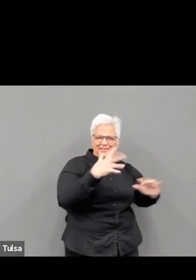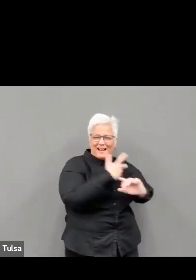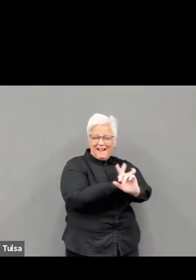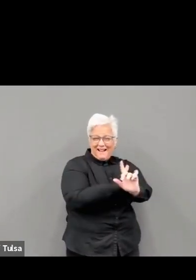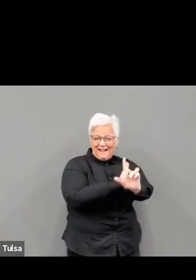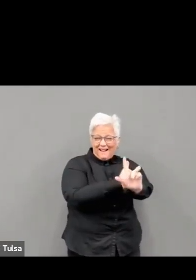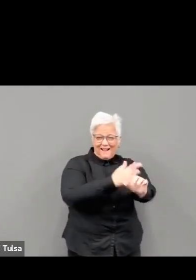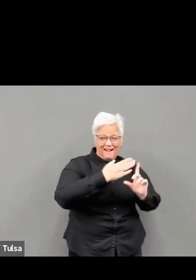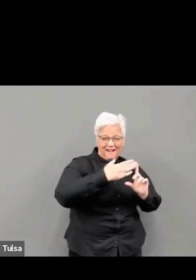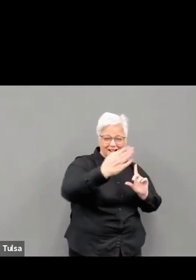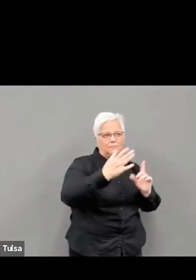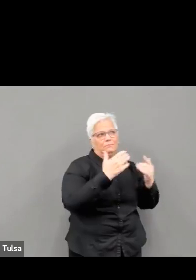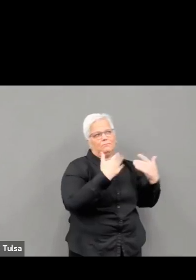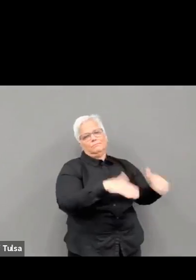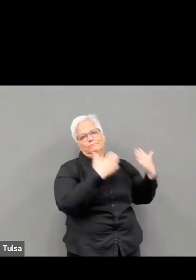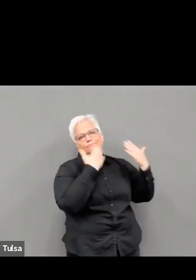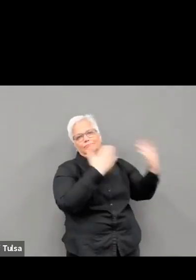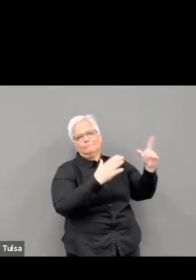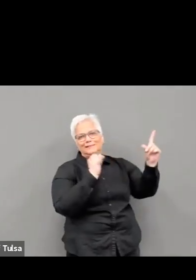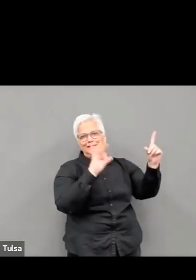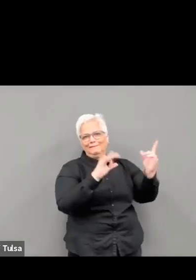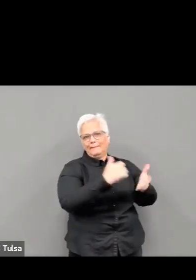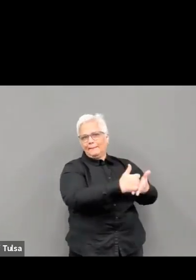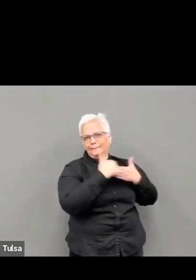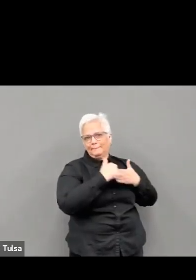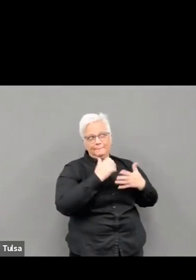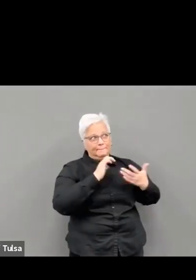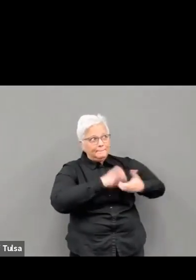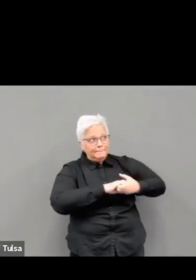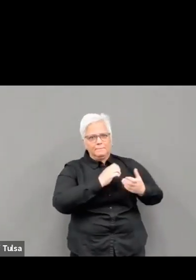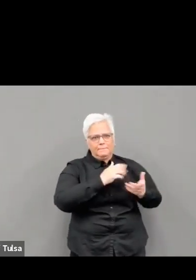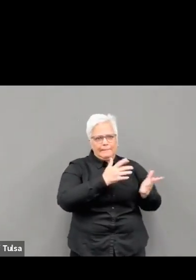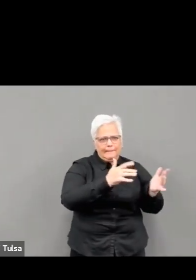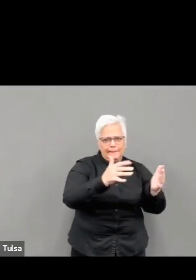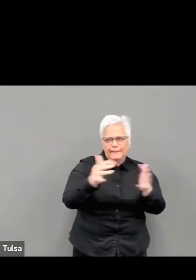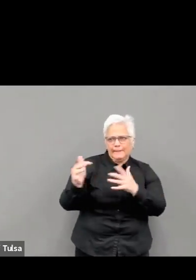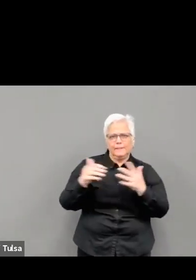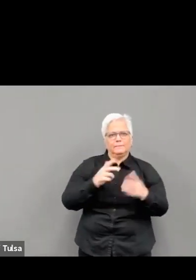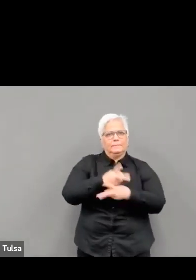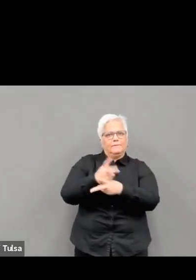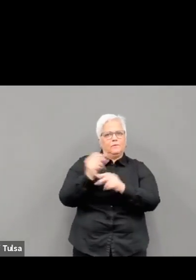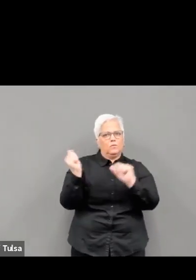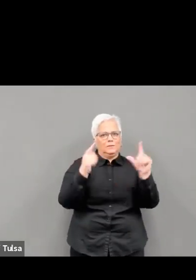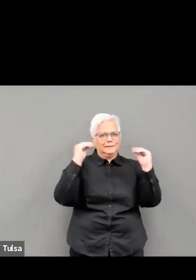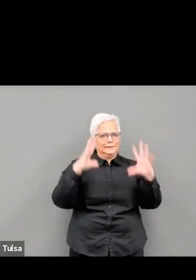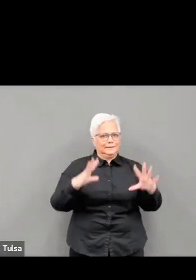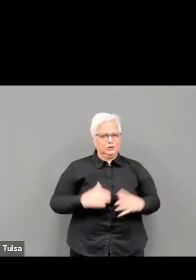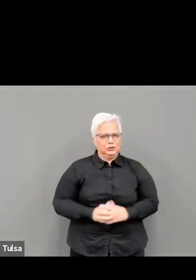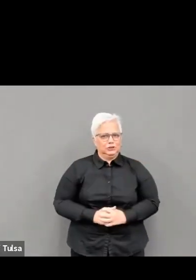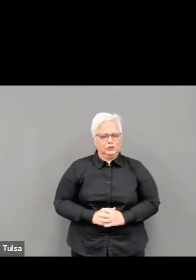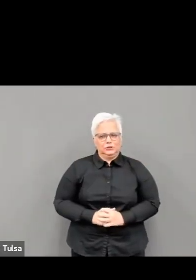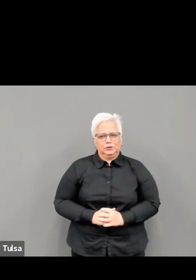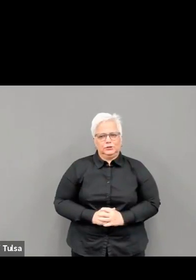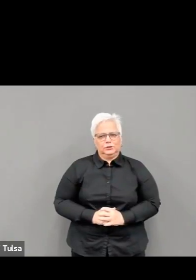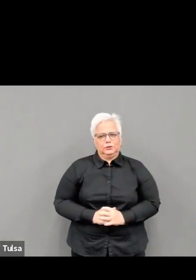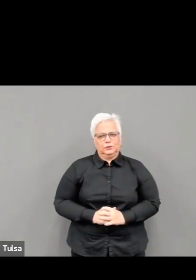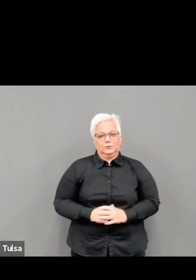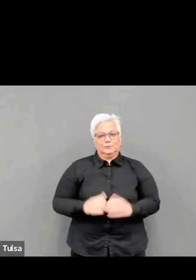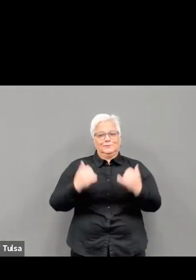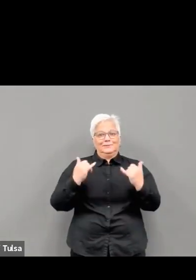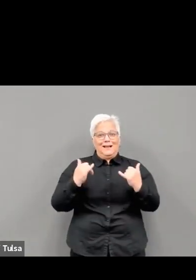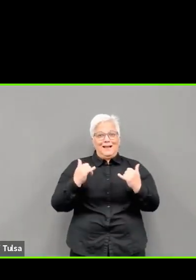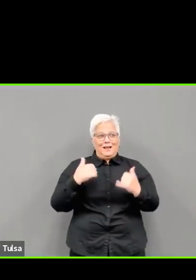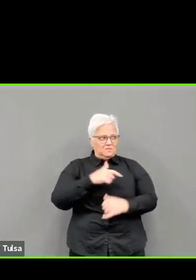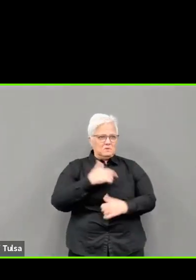local teachers and staff. We're ahead of schedule to ensure all teachers and staff have had the opportunity to schedule an appointment to receive their first dose by